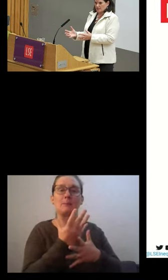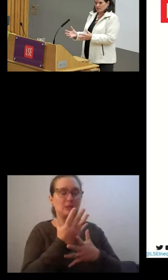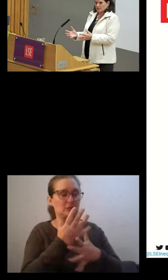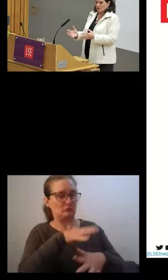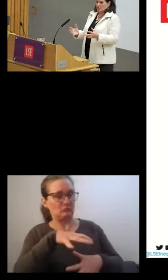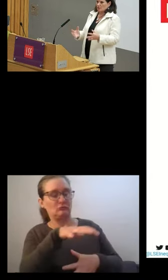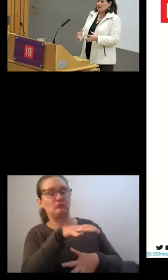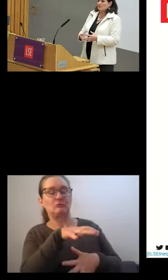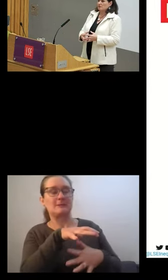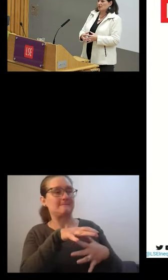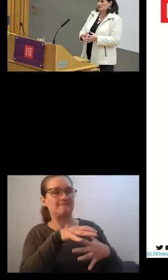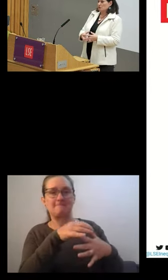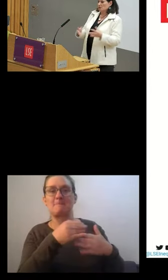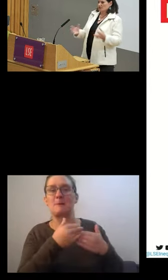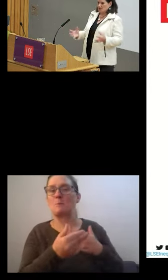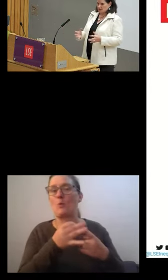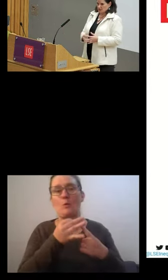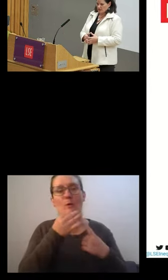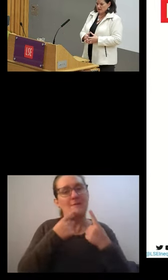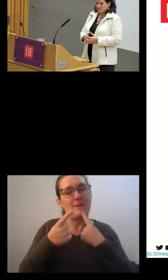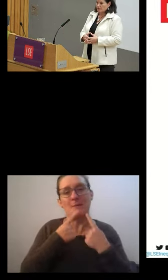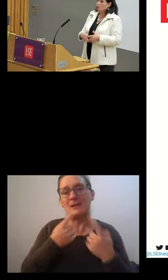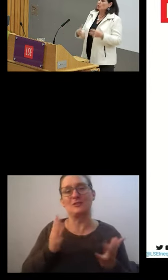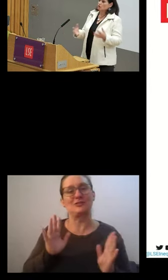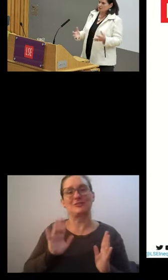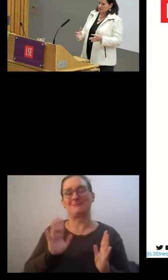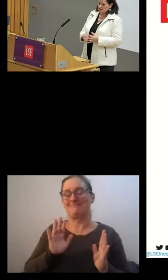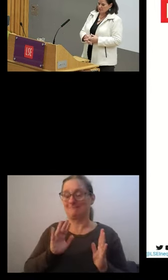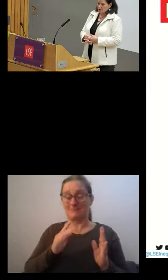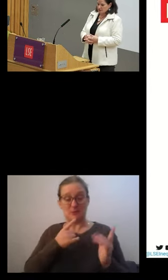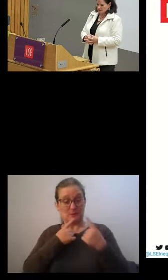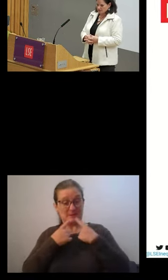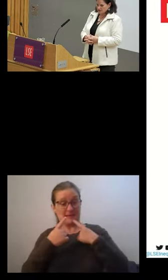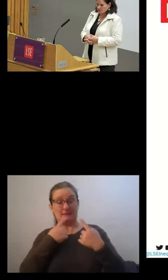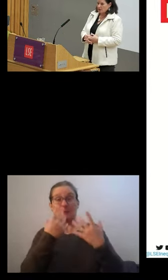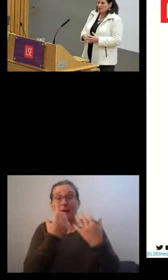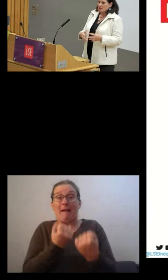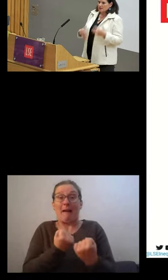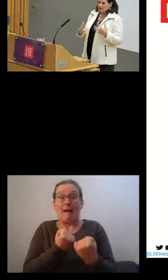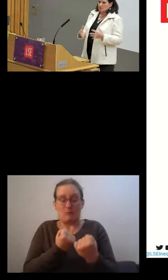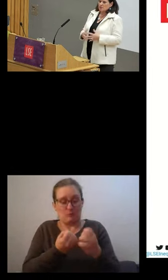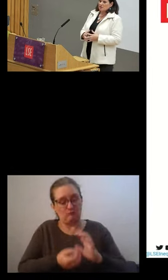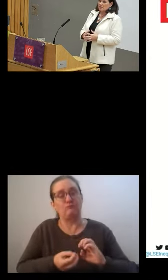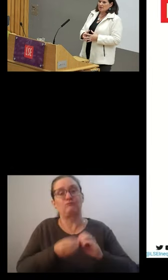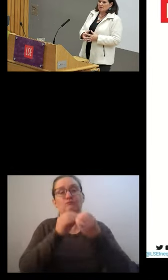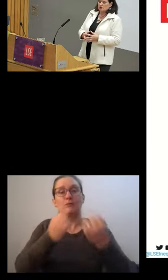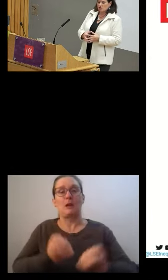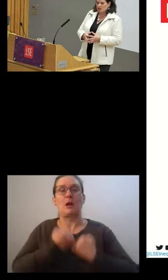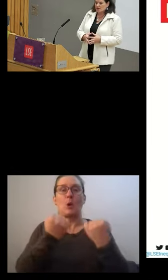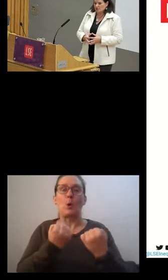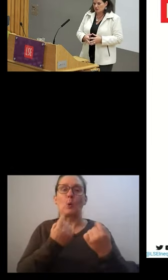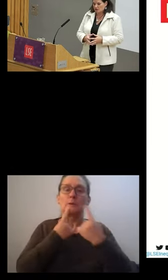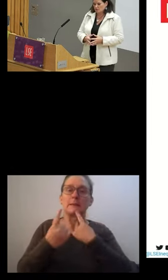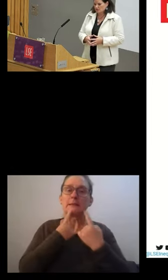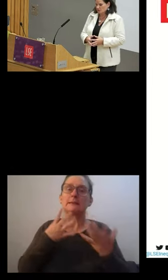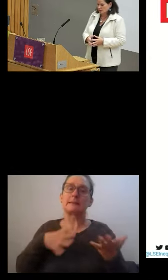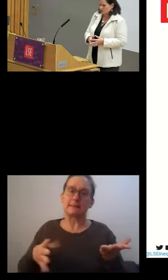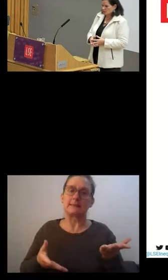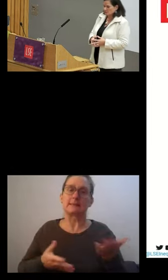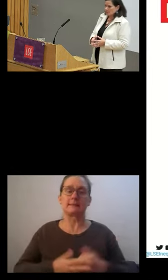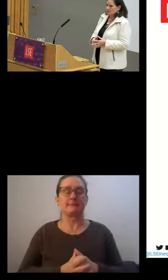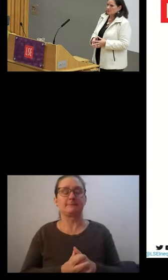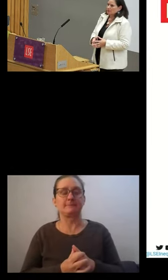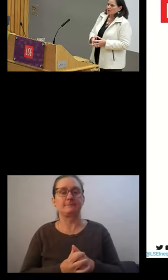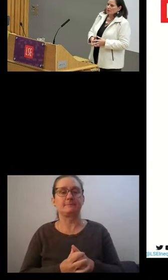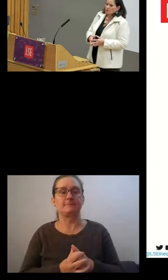that. So really we have to make do with the data that we have or generate our own data. So that has been a big constraining issue on